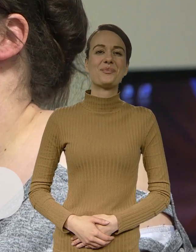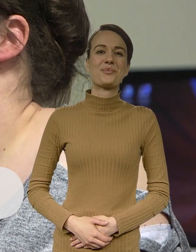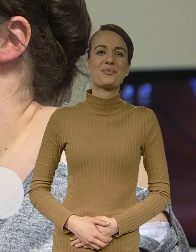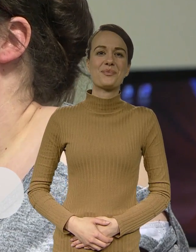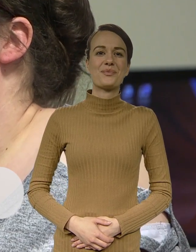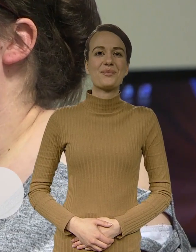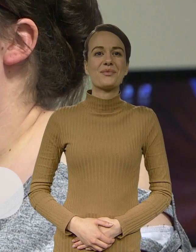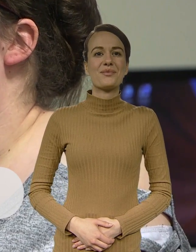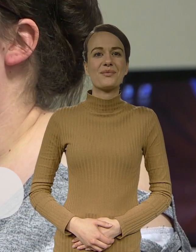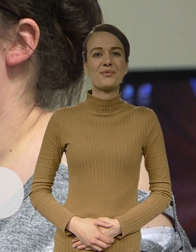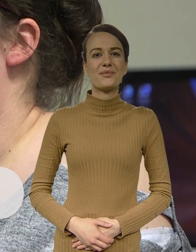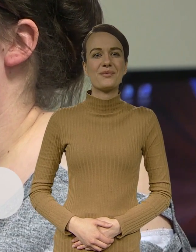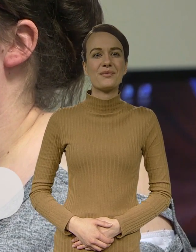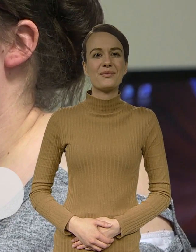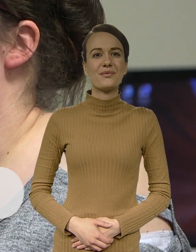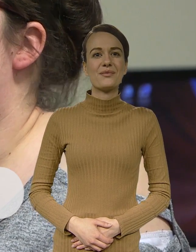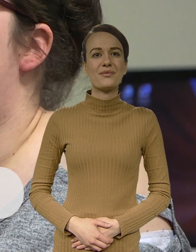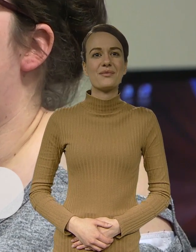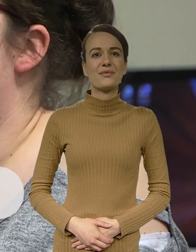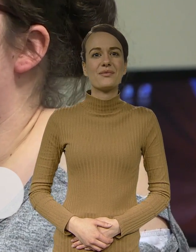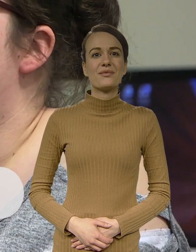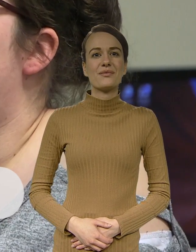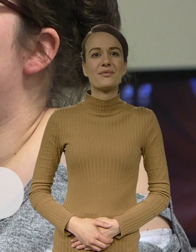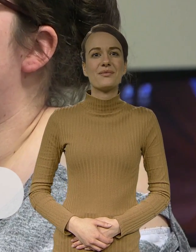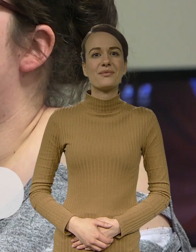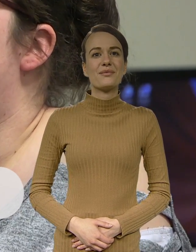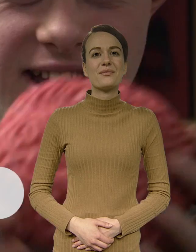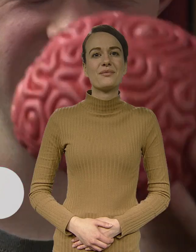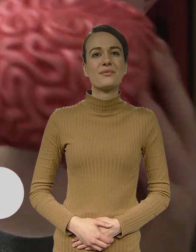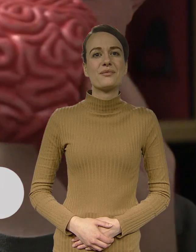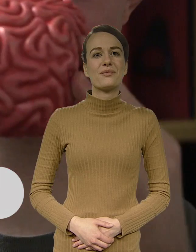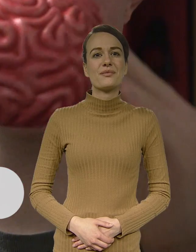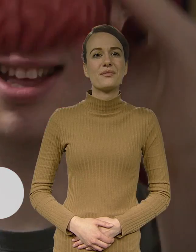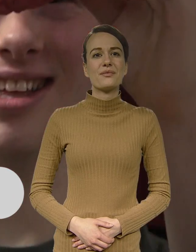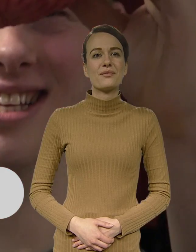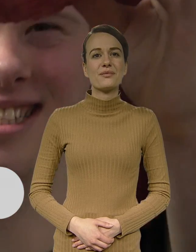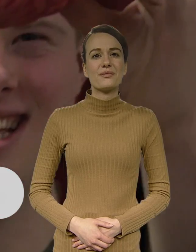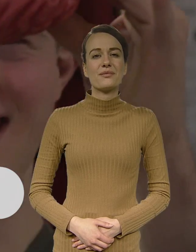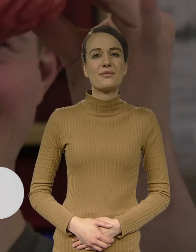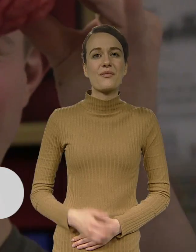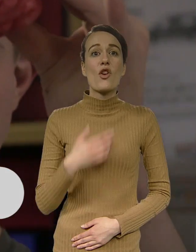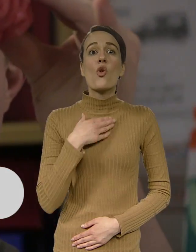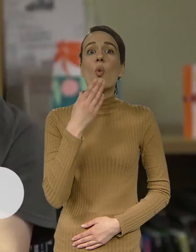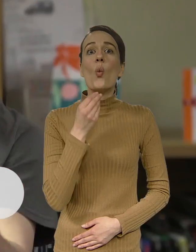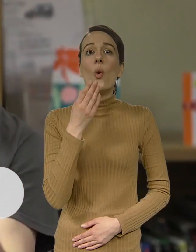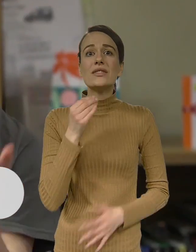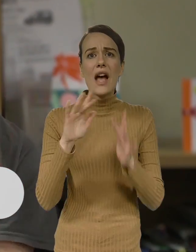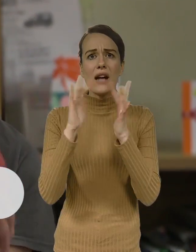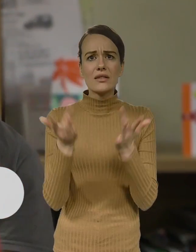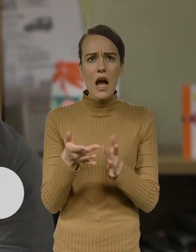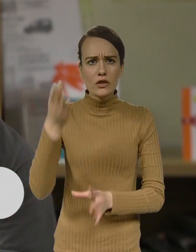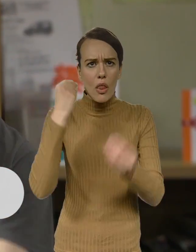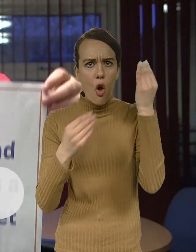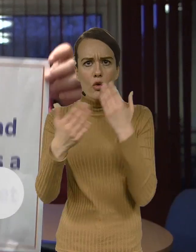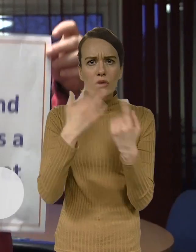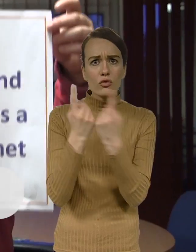summer and going to see them in Newcastle. I use the internet for learning